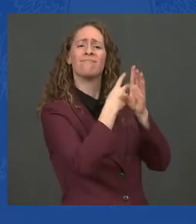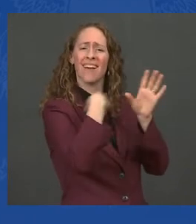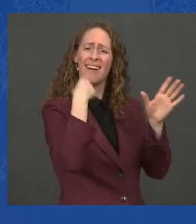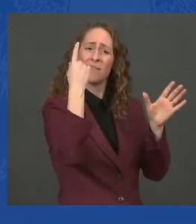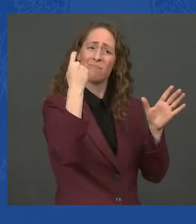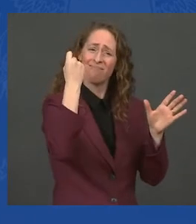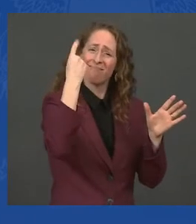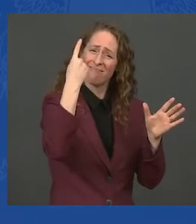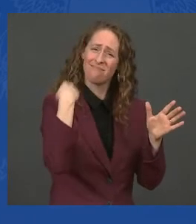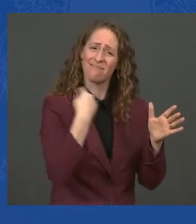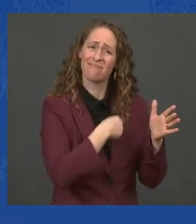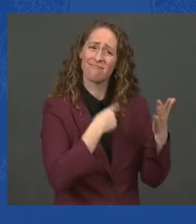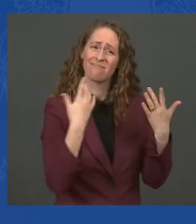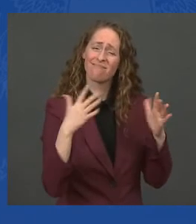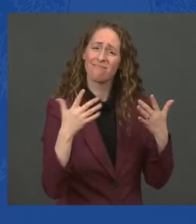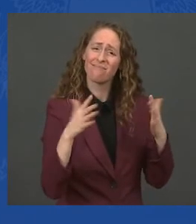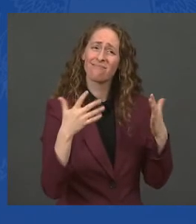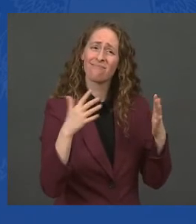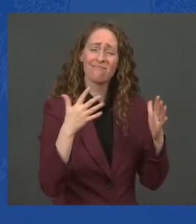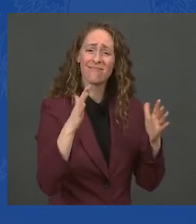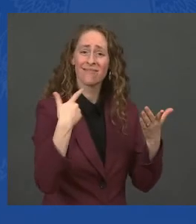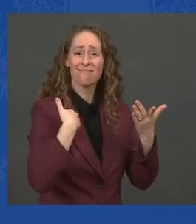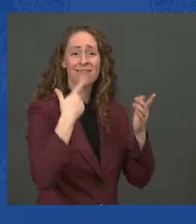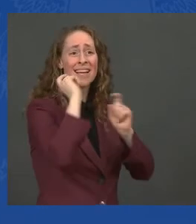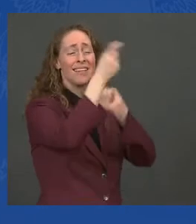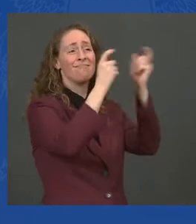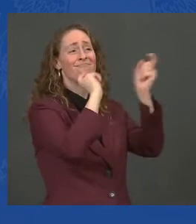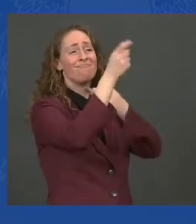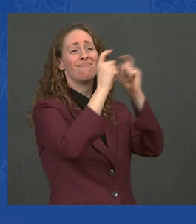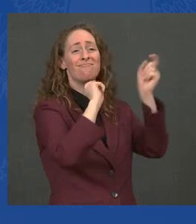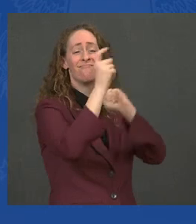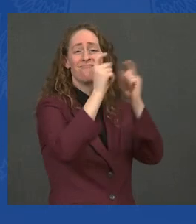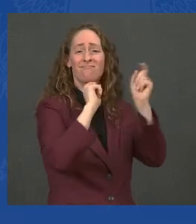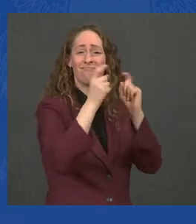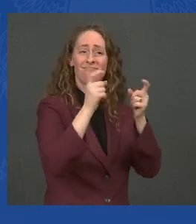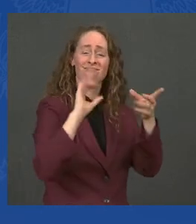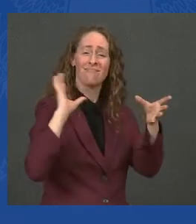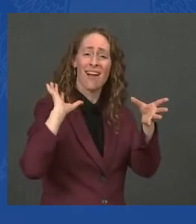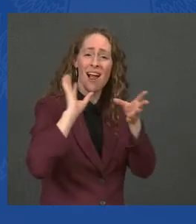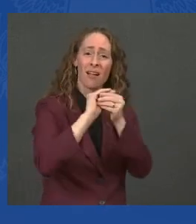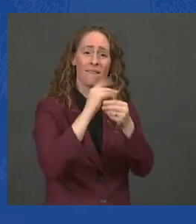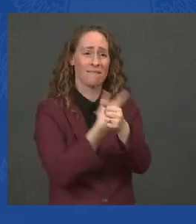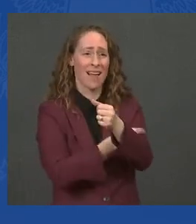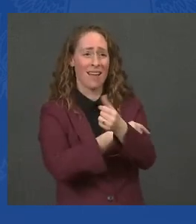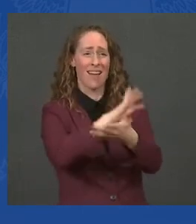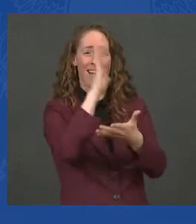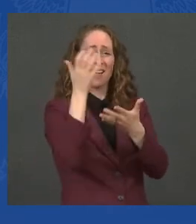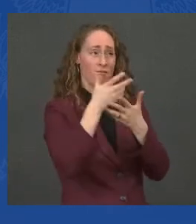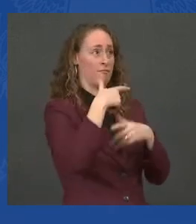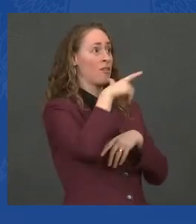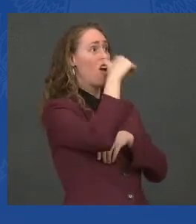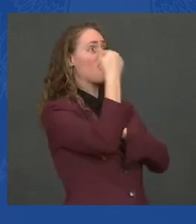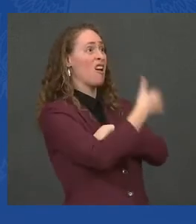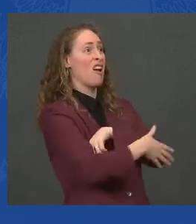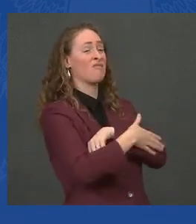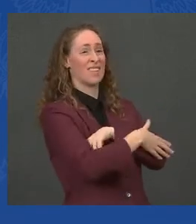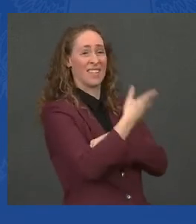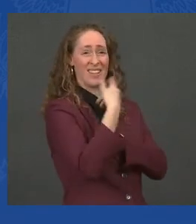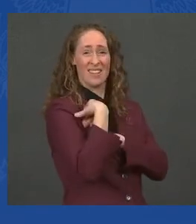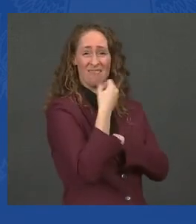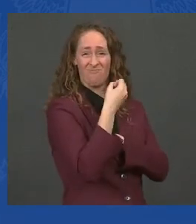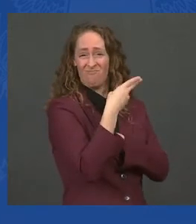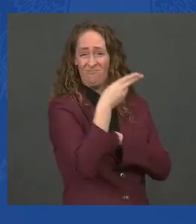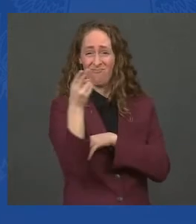nation, all, every other nation in the world combined. In addition to that, in addition to that, we've also,